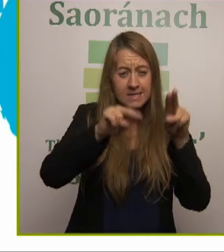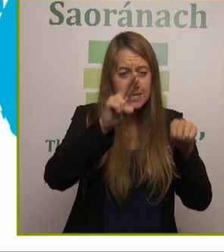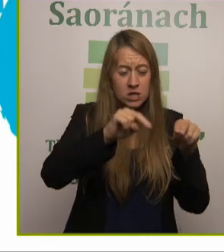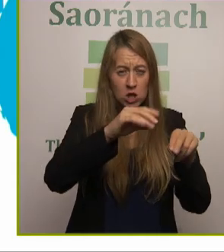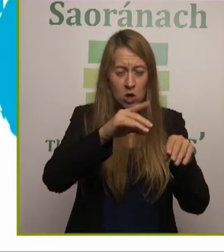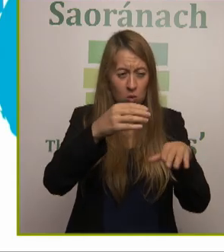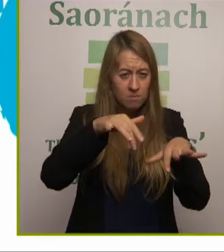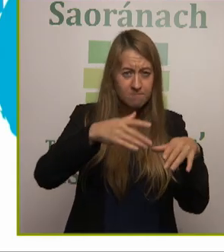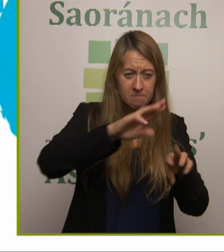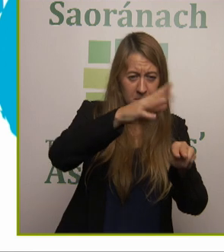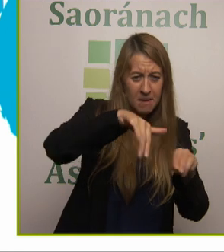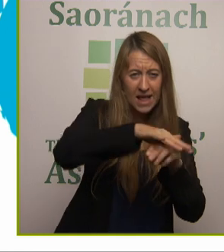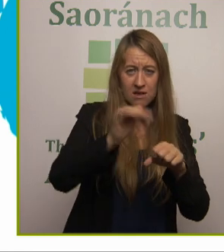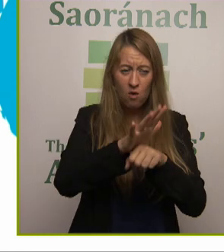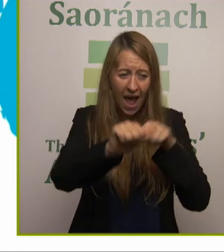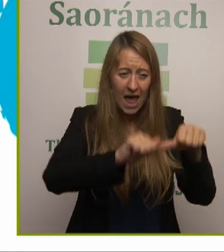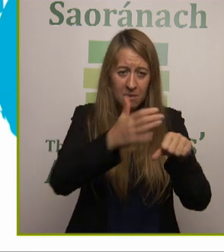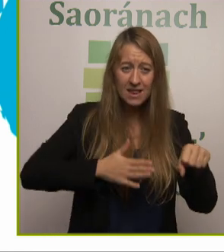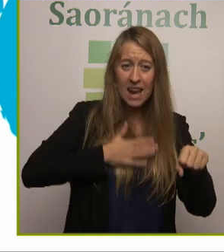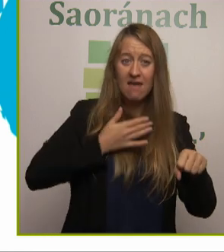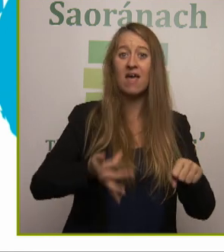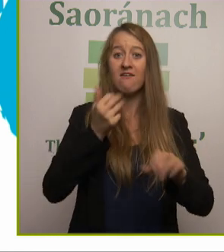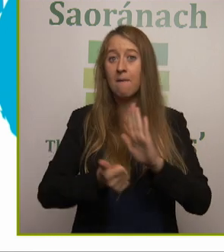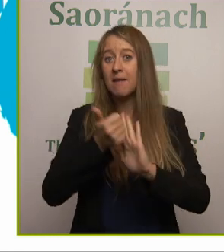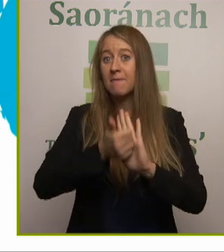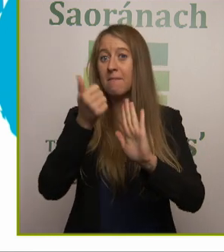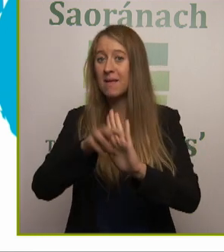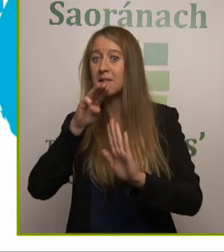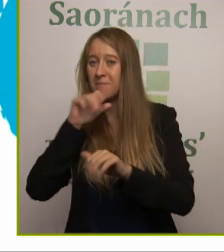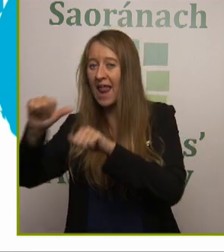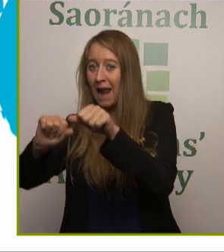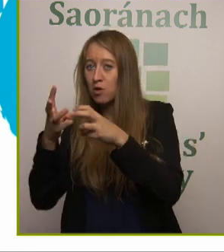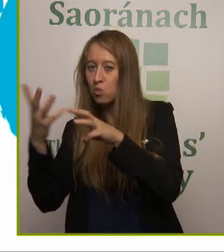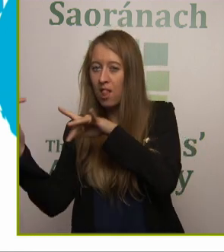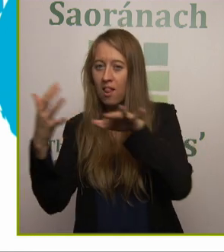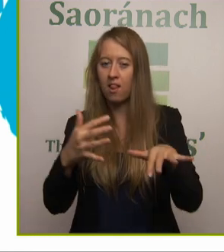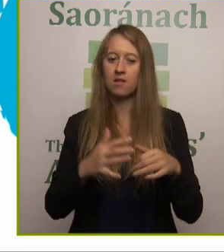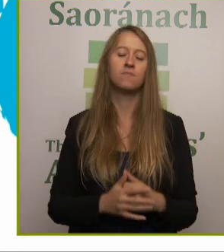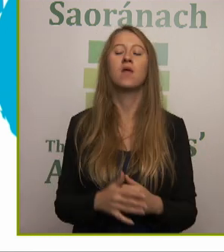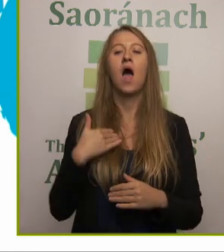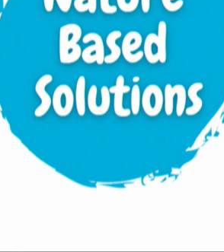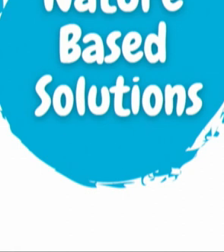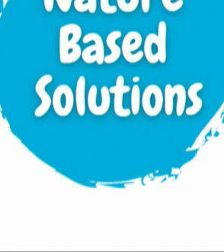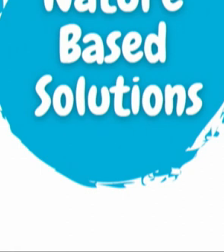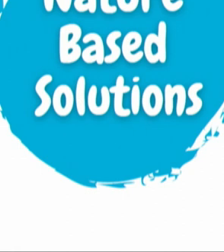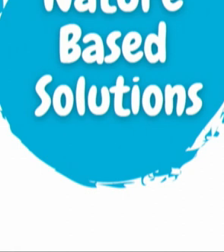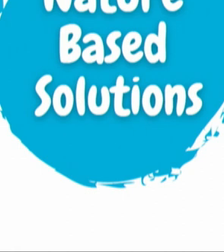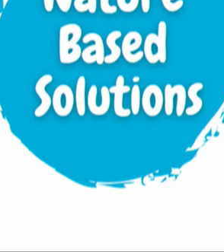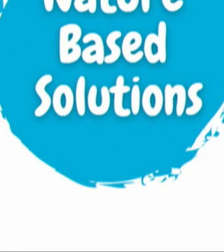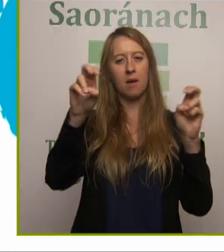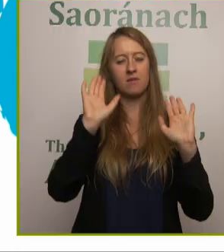Inishon Rivers? They are the same as all the rivers in Ireland and they were very expertly explained to you earlier on this morning.